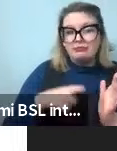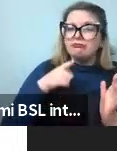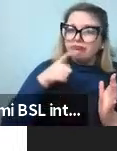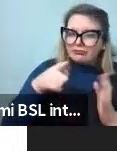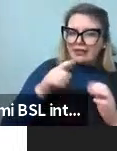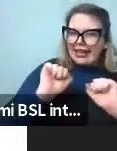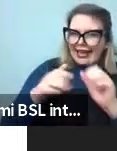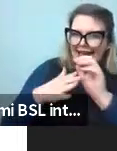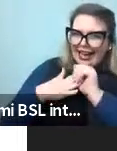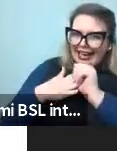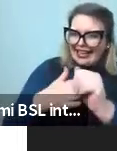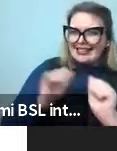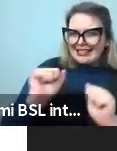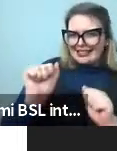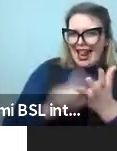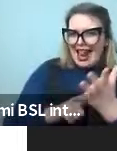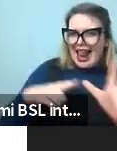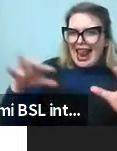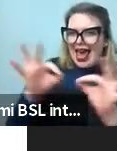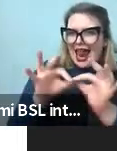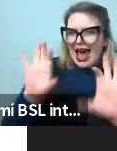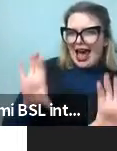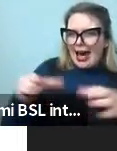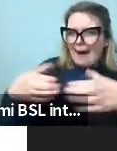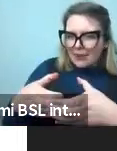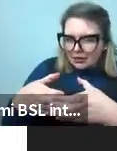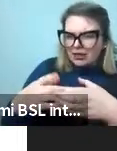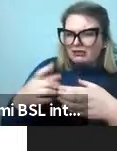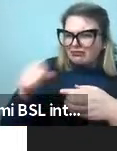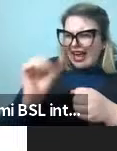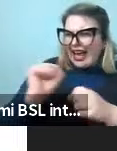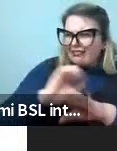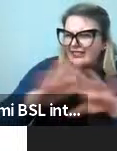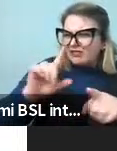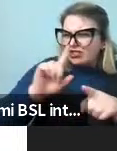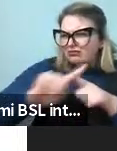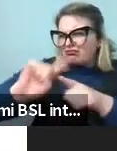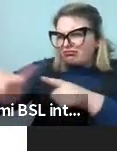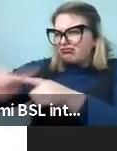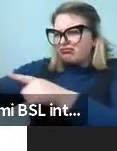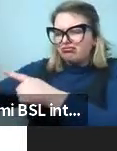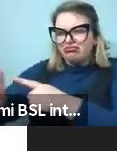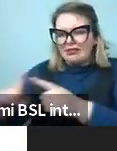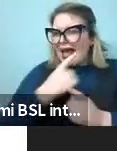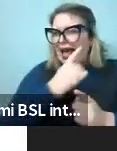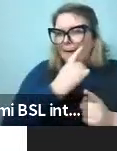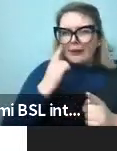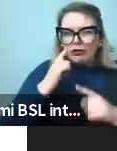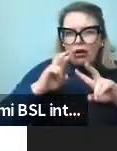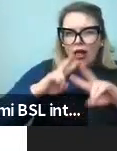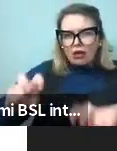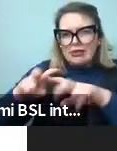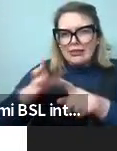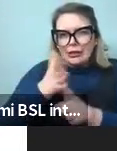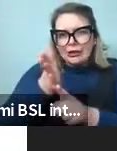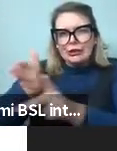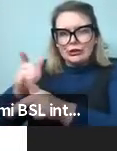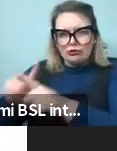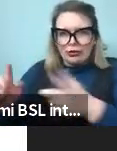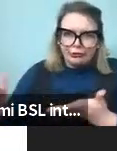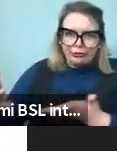group, which really use a wide range of different advanced empirical methods to better understand the structure of language. And I think it's just a perfect